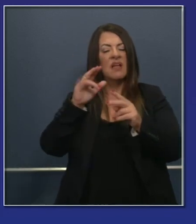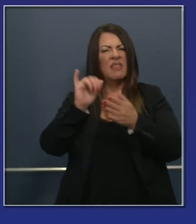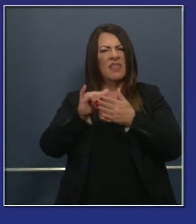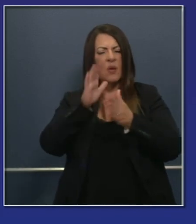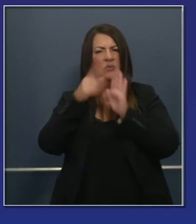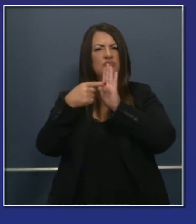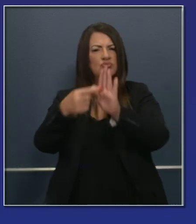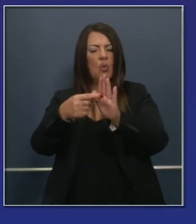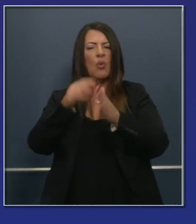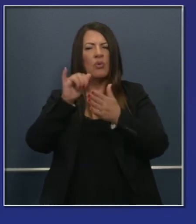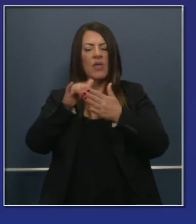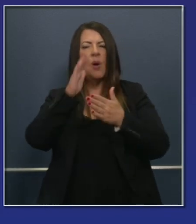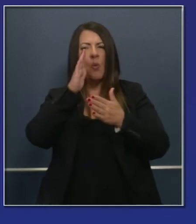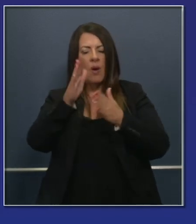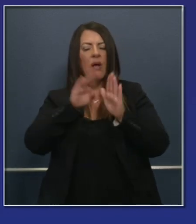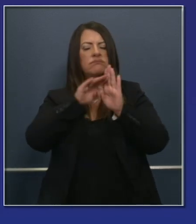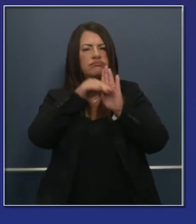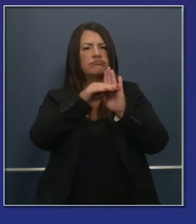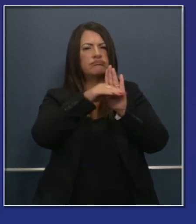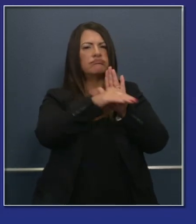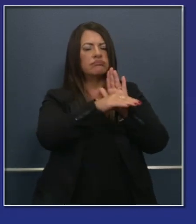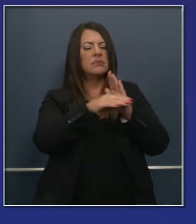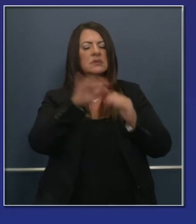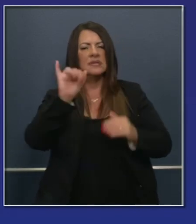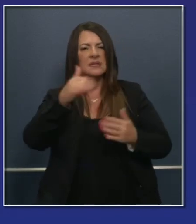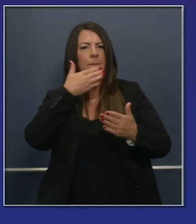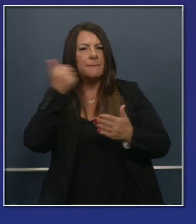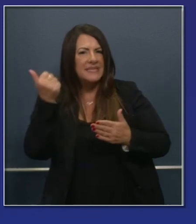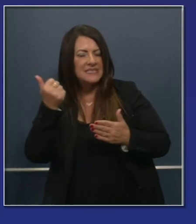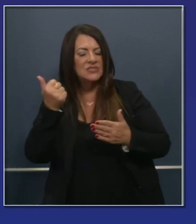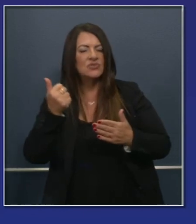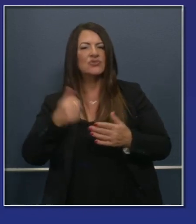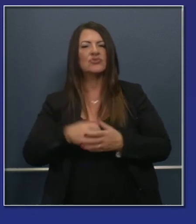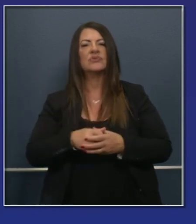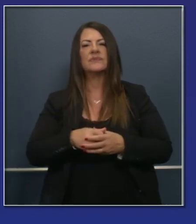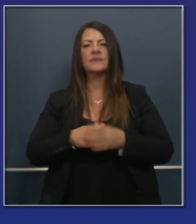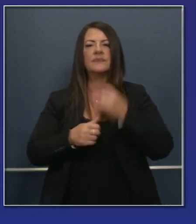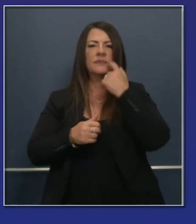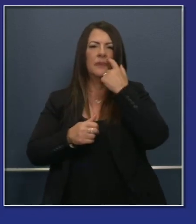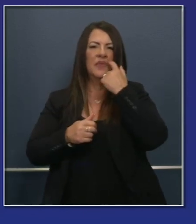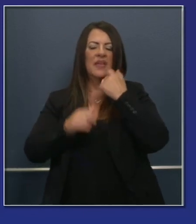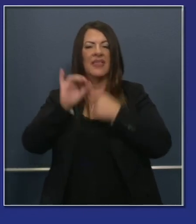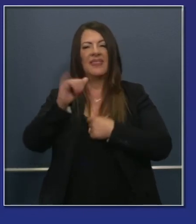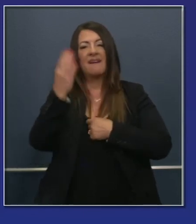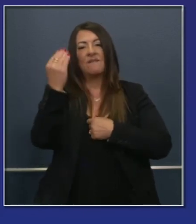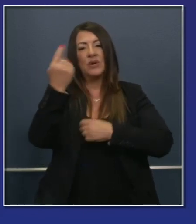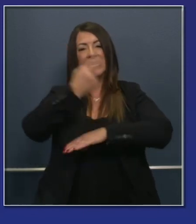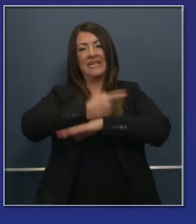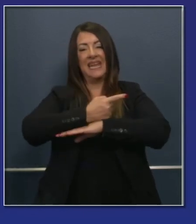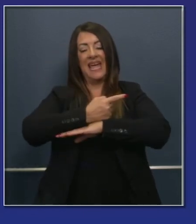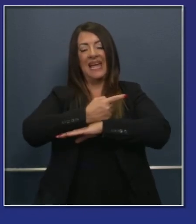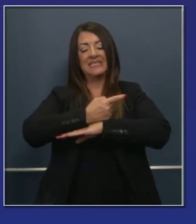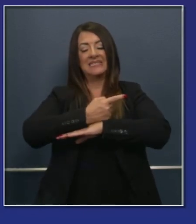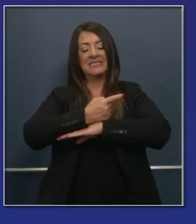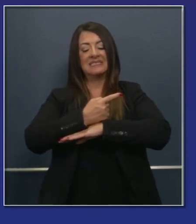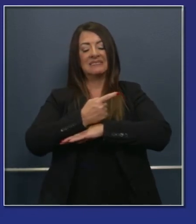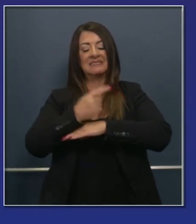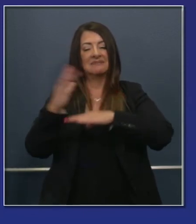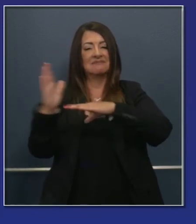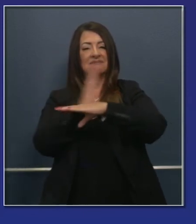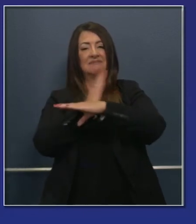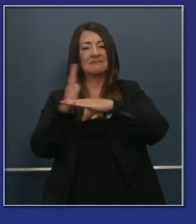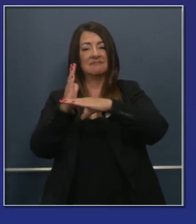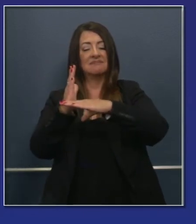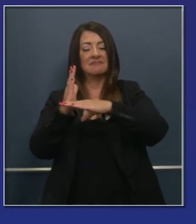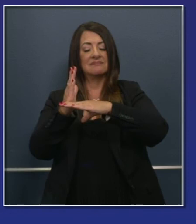last week in a positive direction. You can see here, and you unpack this, the 14-day look at the positivity rate. You can see where